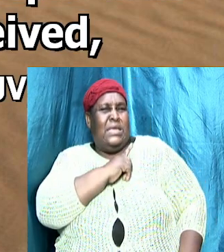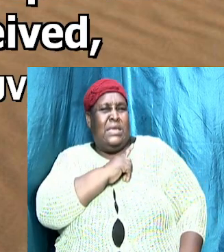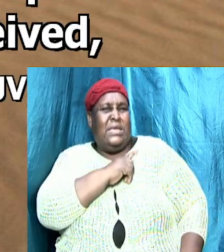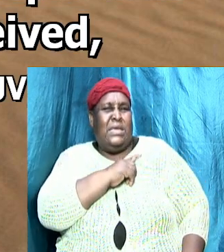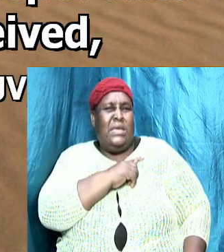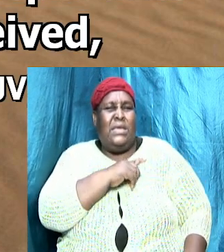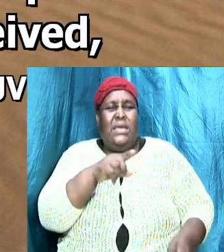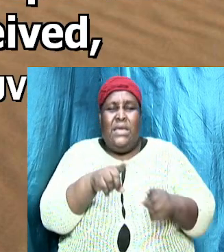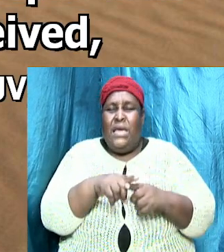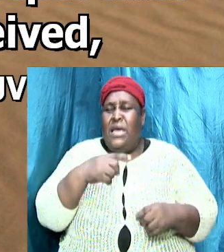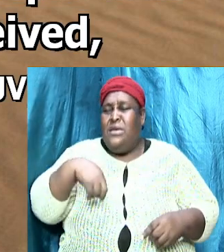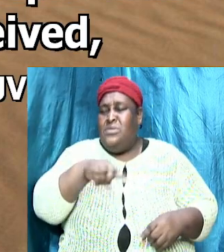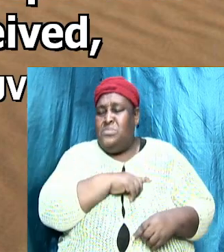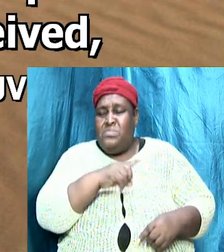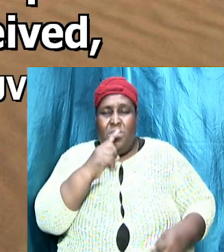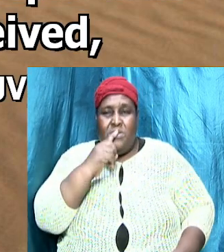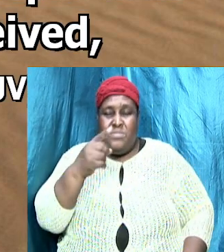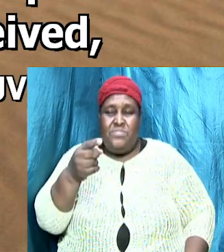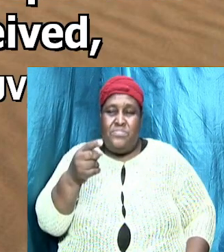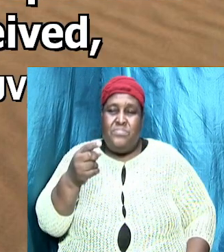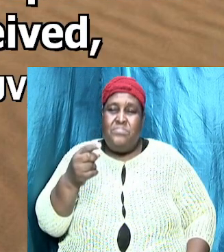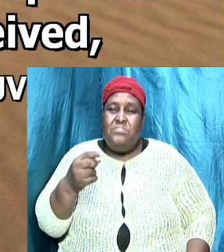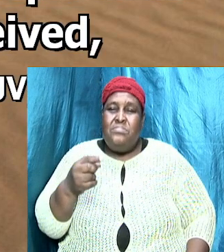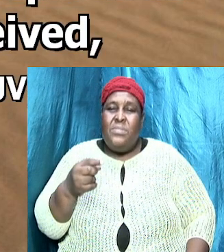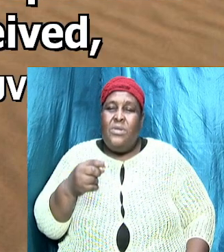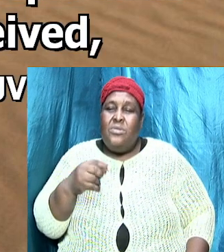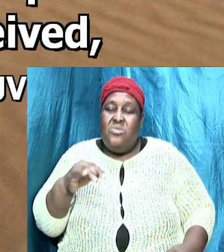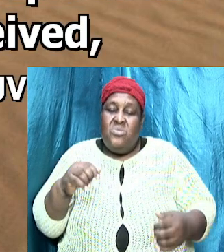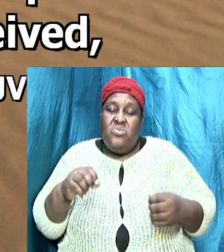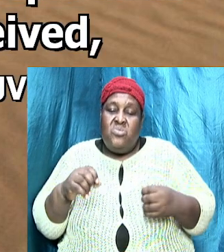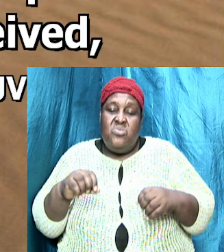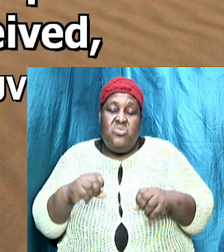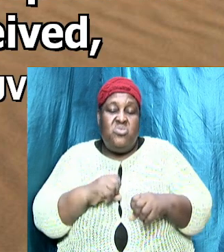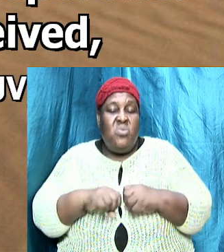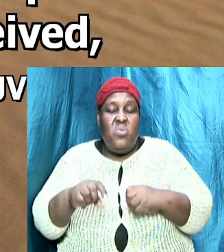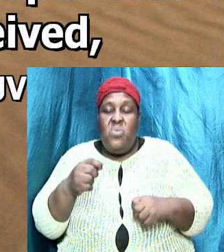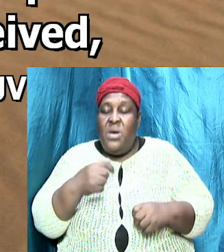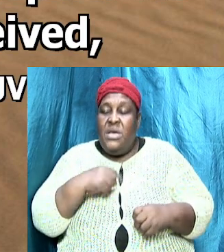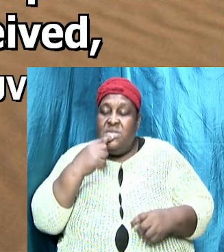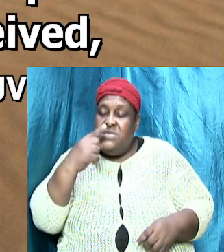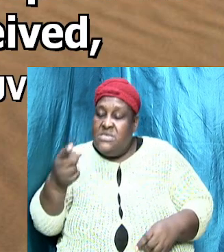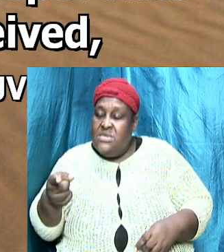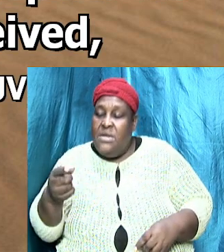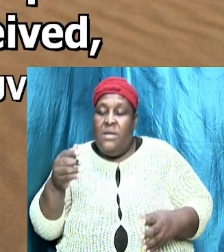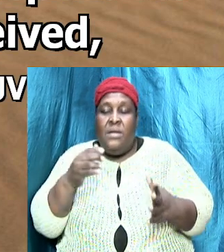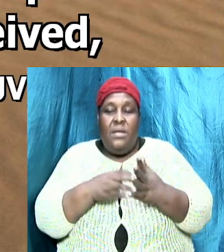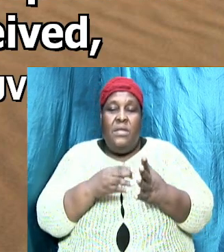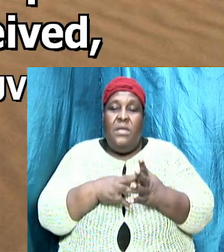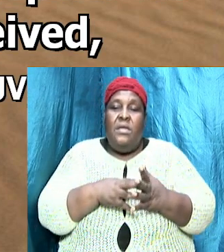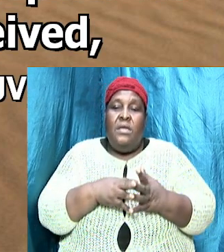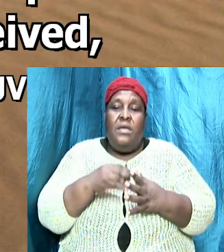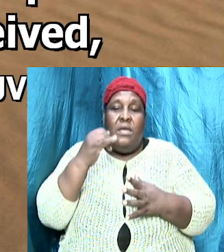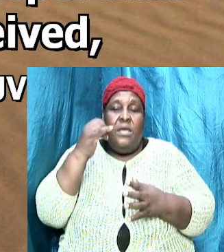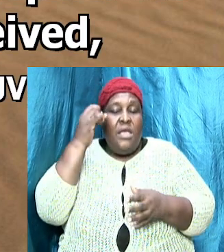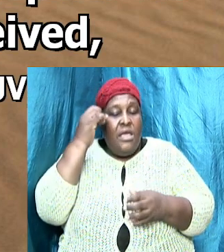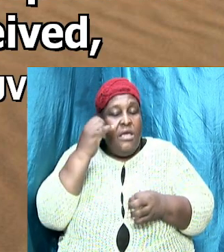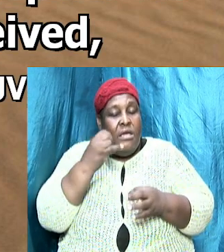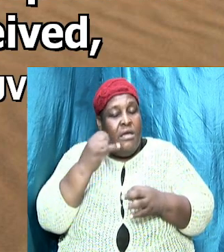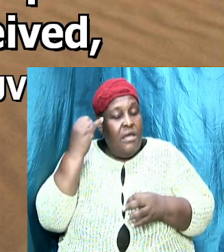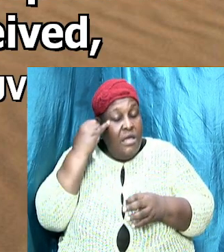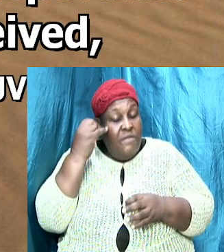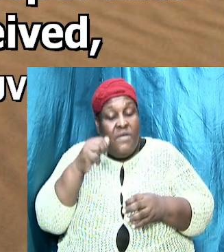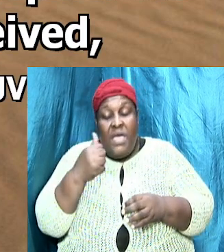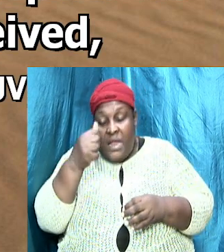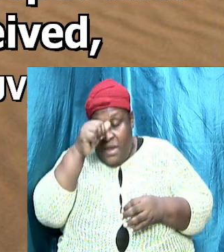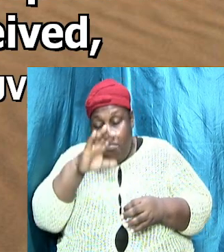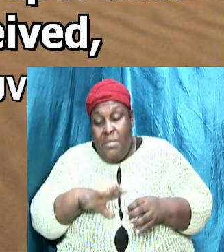as we said before so I say no again if any man preach any other gospel unto you